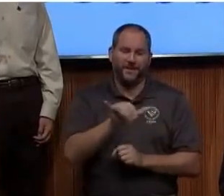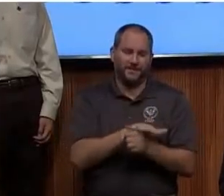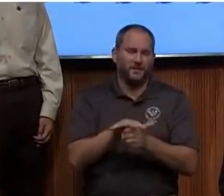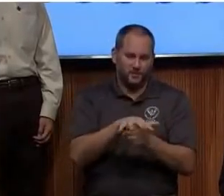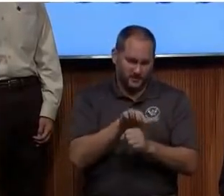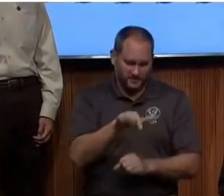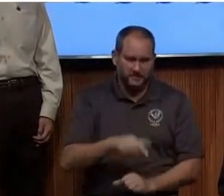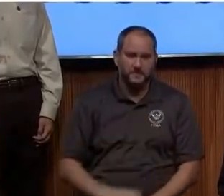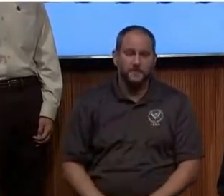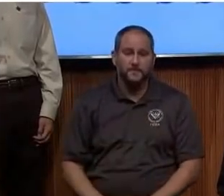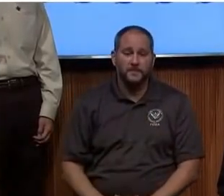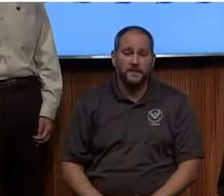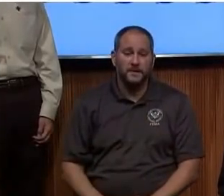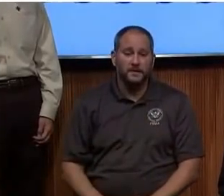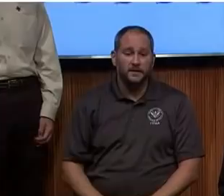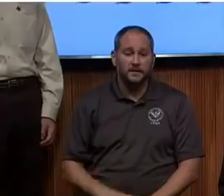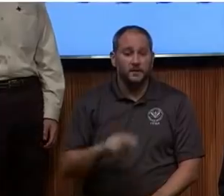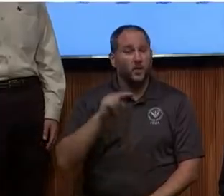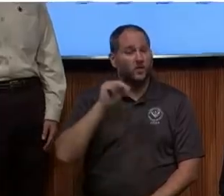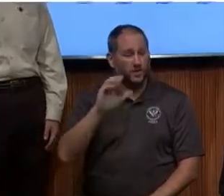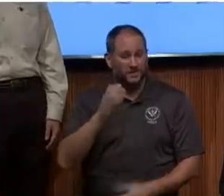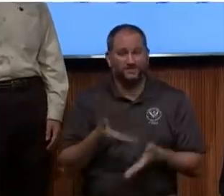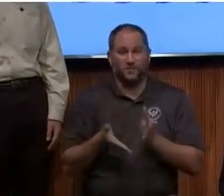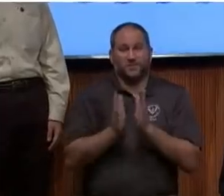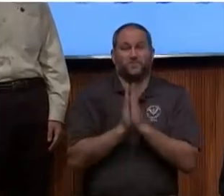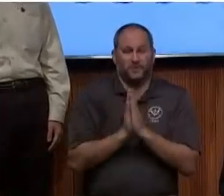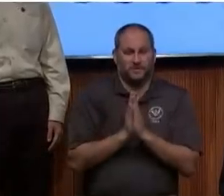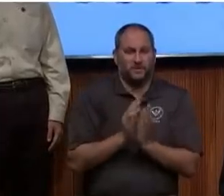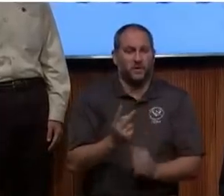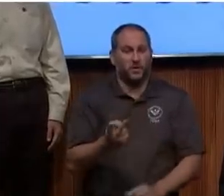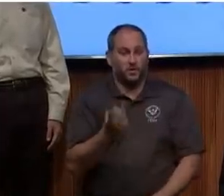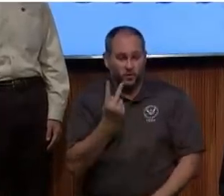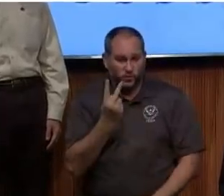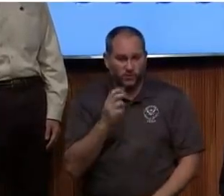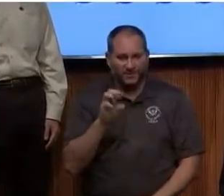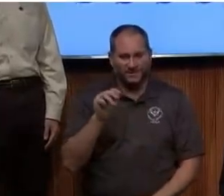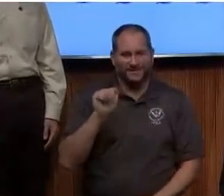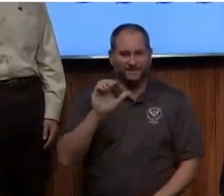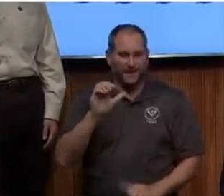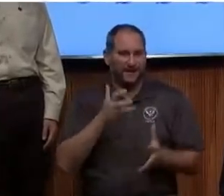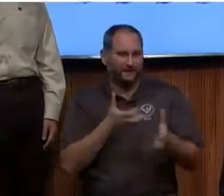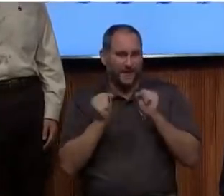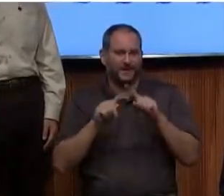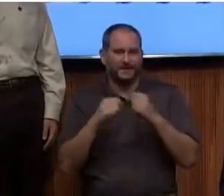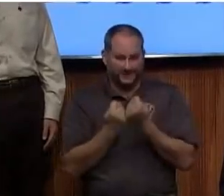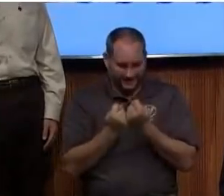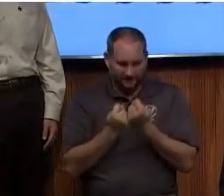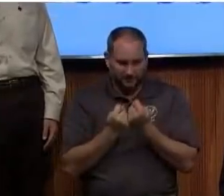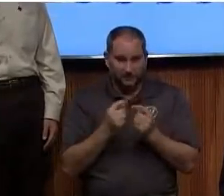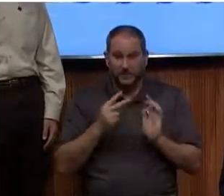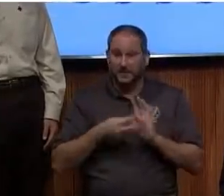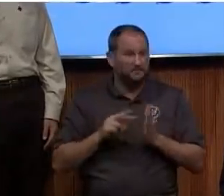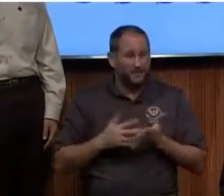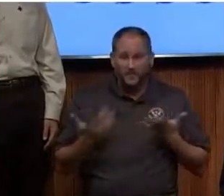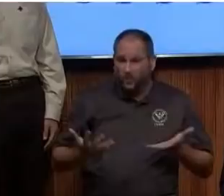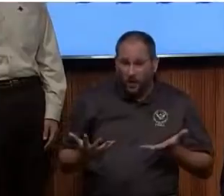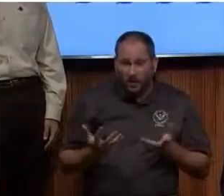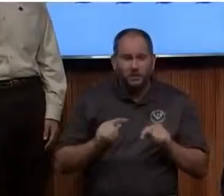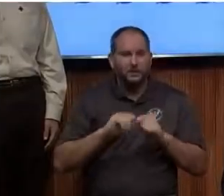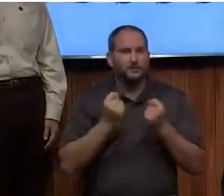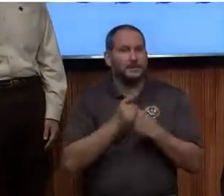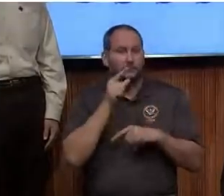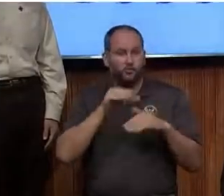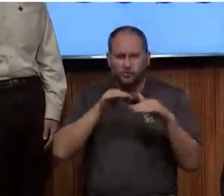North Carolina has requested two EMAC FAST teams. FAST teams are basically teams that go in to assess